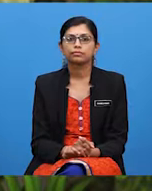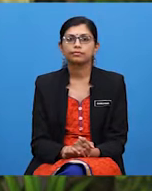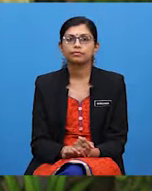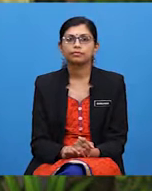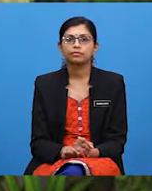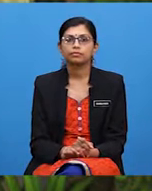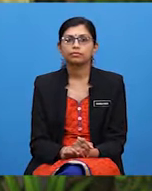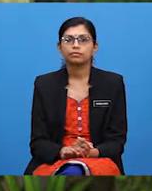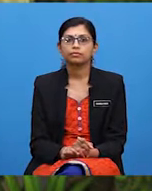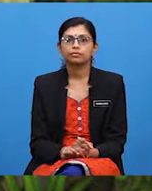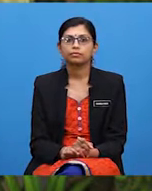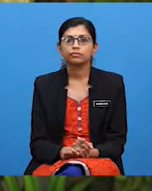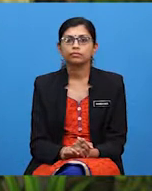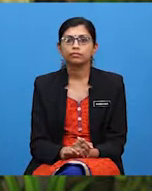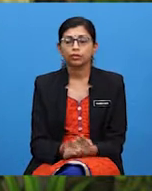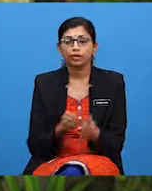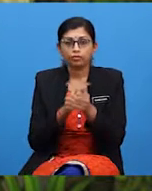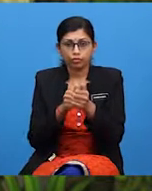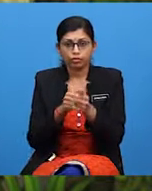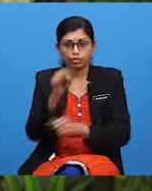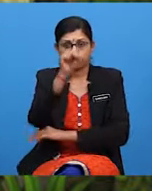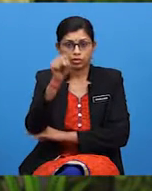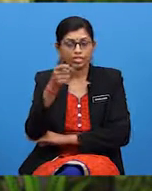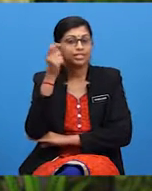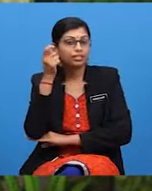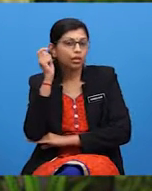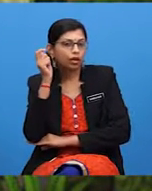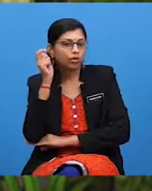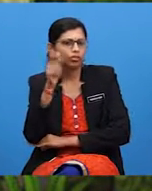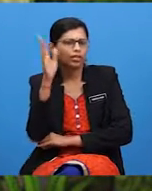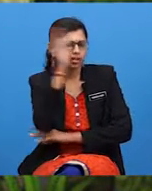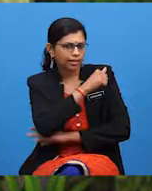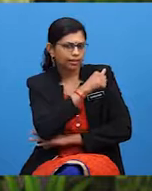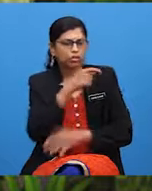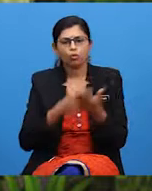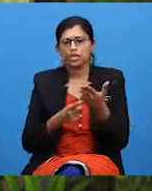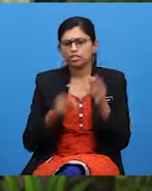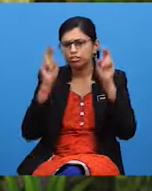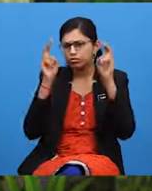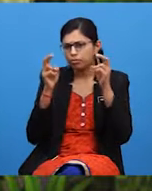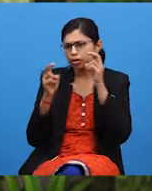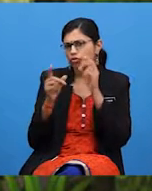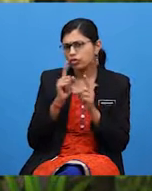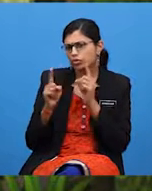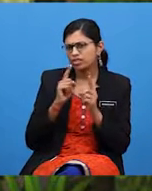Based on the question given, can you guess what will be the topic of the conversation?